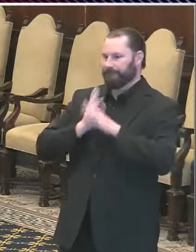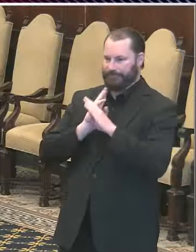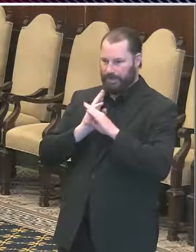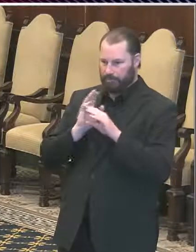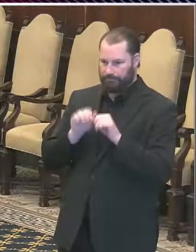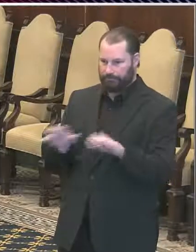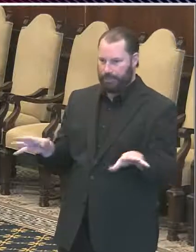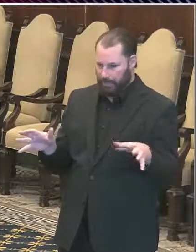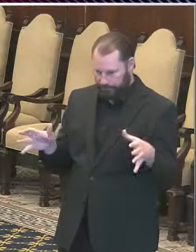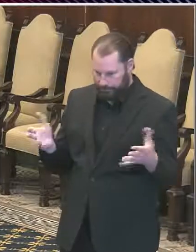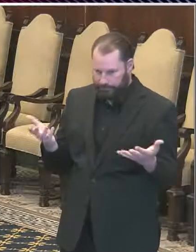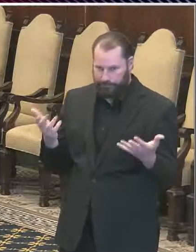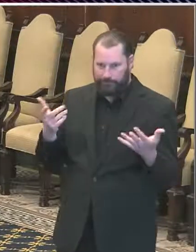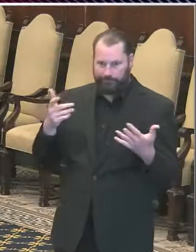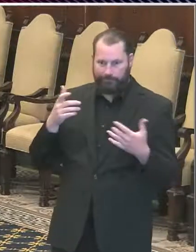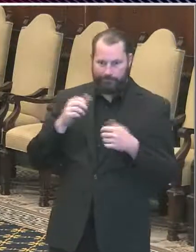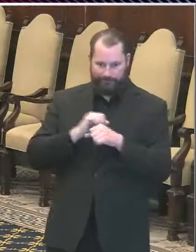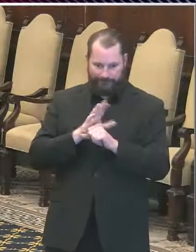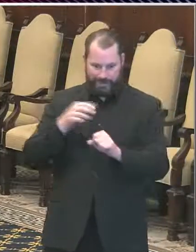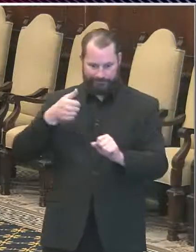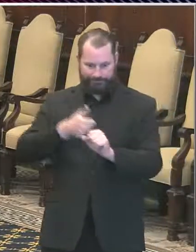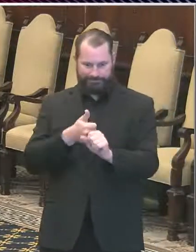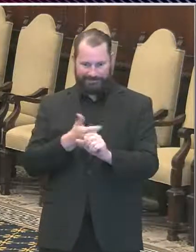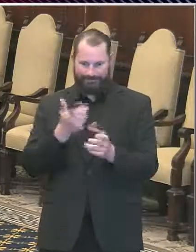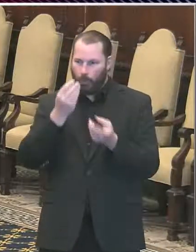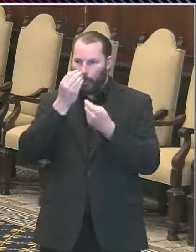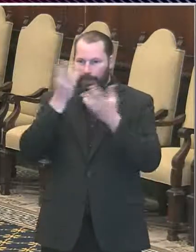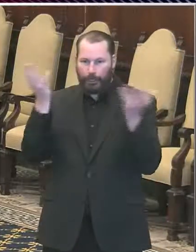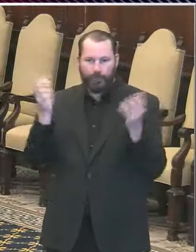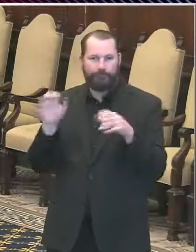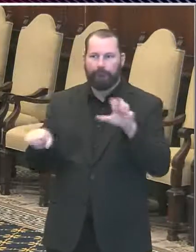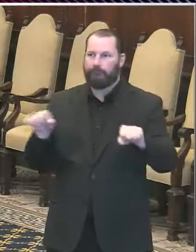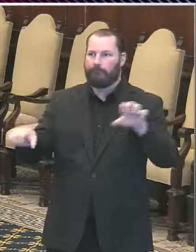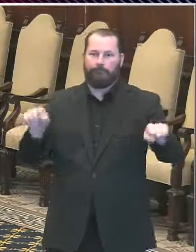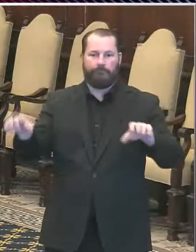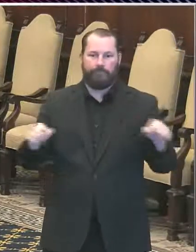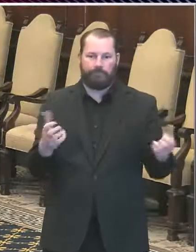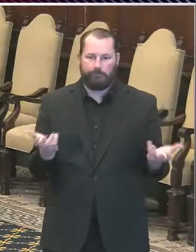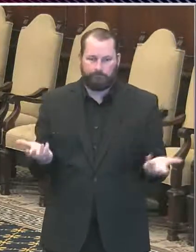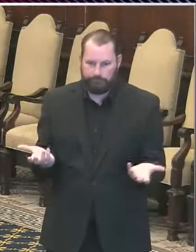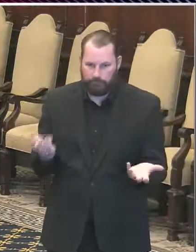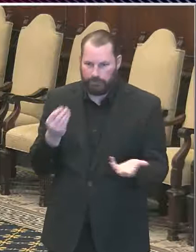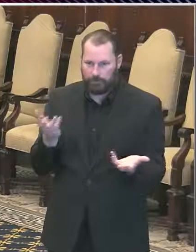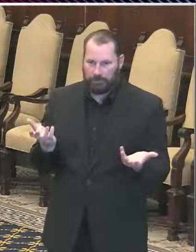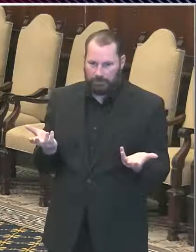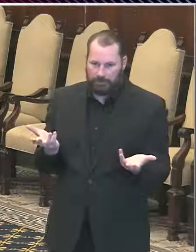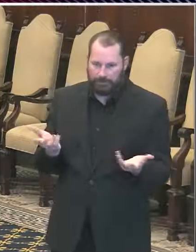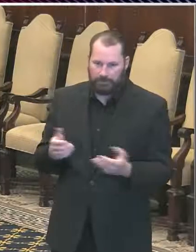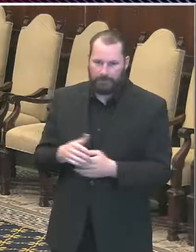that can change your actions and the prison has taken some strong actions to prevent the spread which appear to be working.